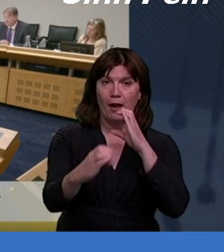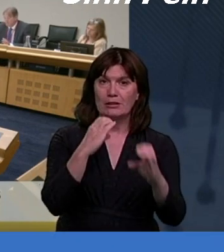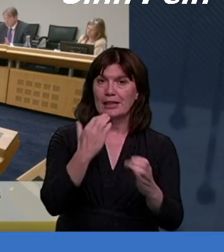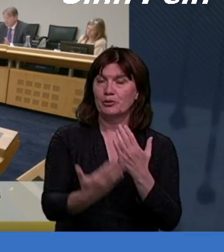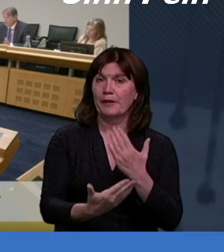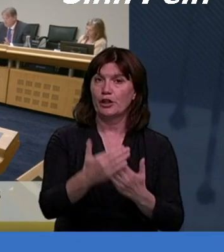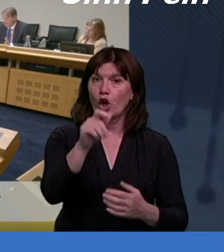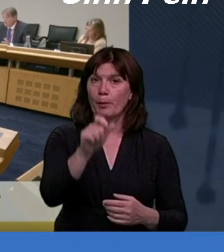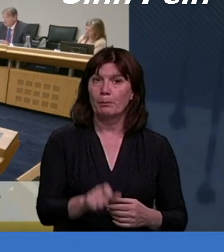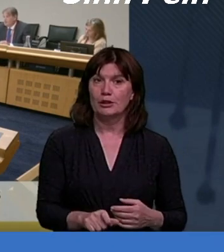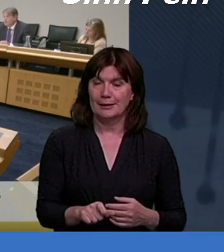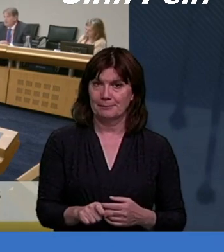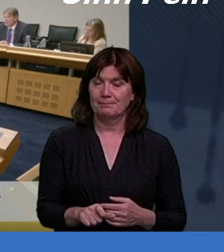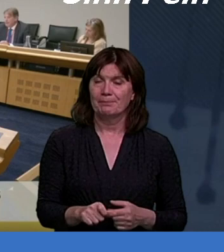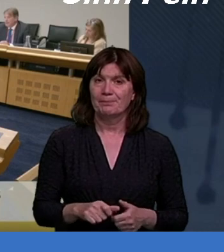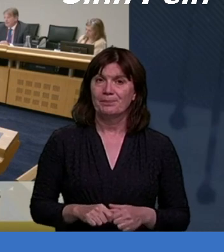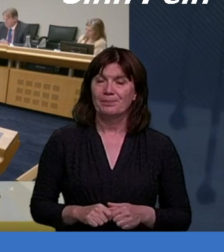novel war and peace.